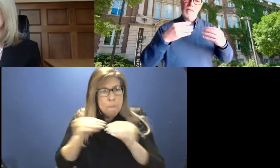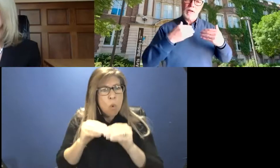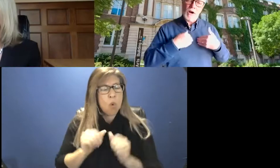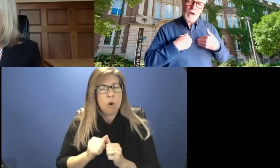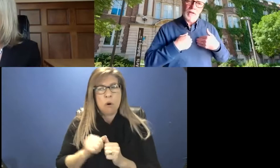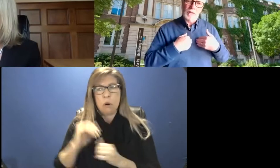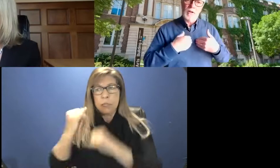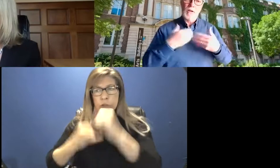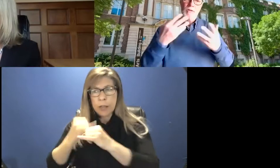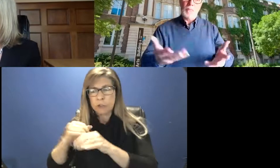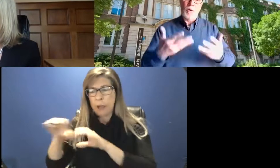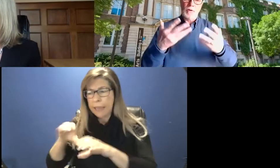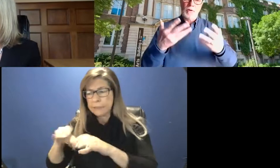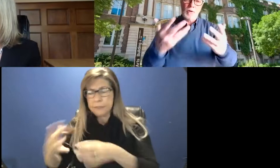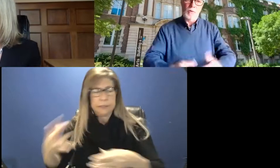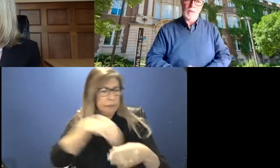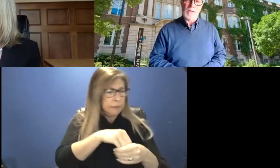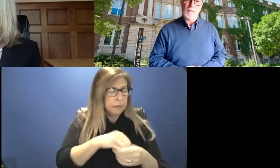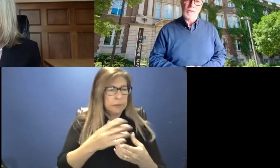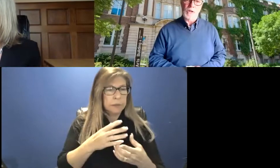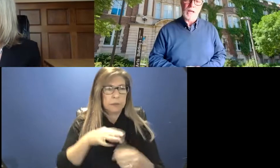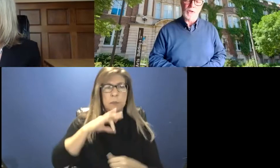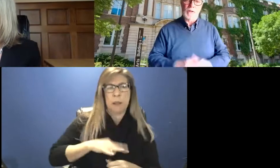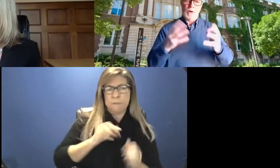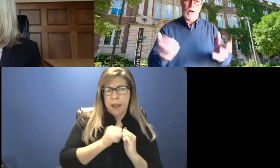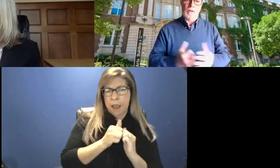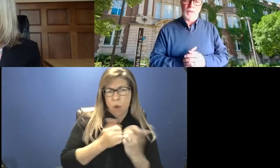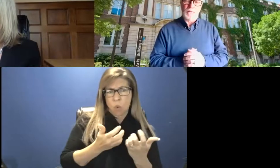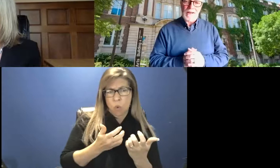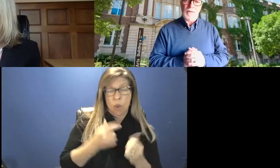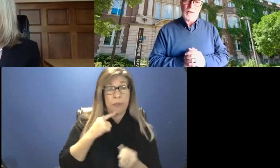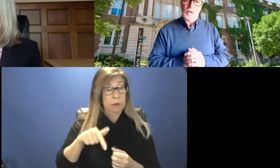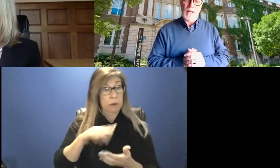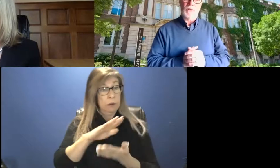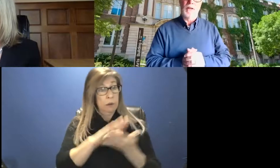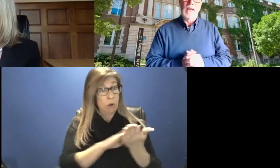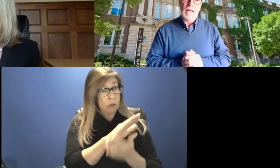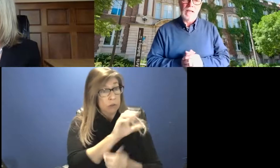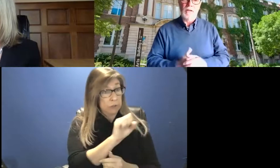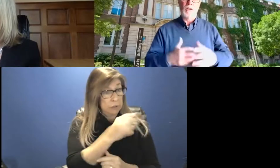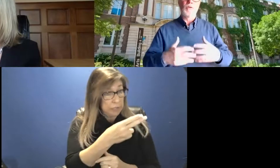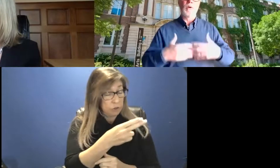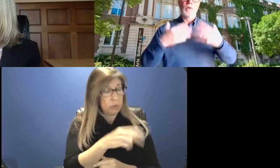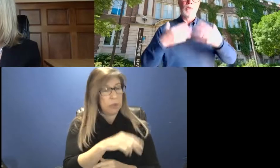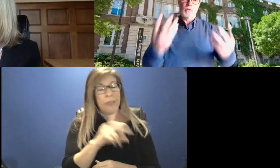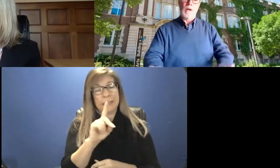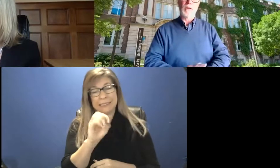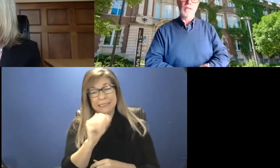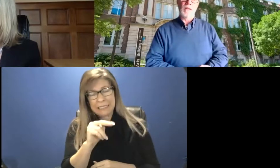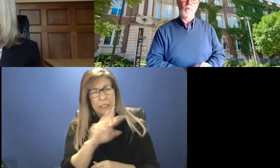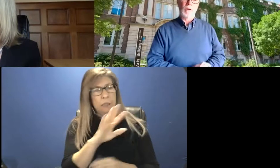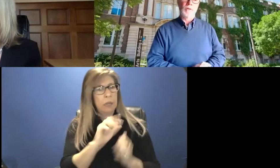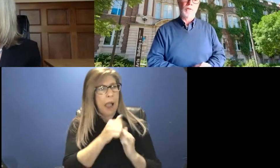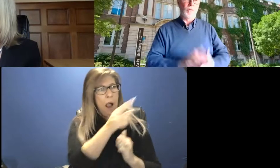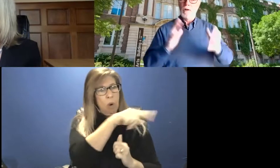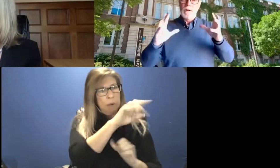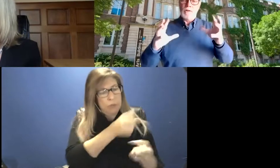the college support you as dean of education and your colleagues in the faculty of education in doing those great things